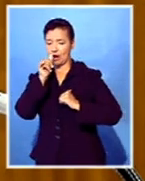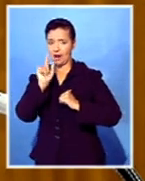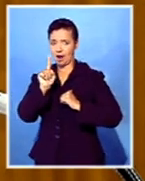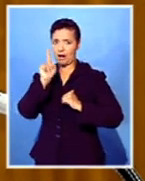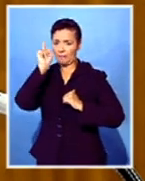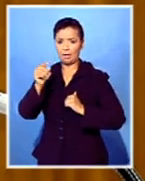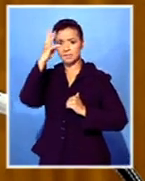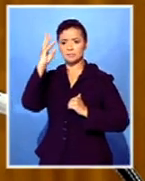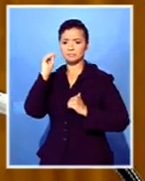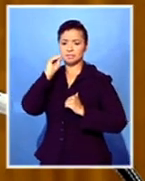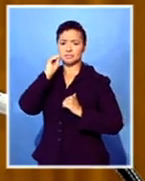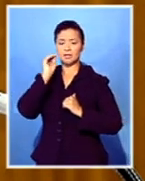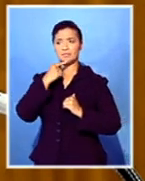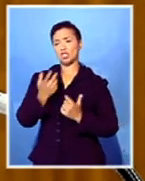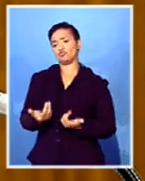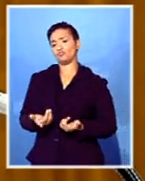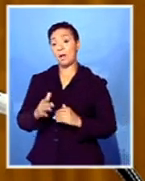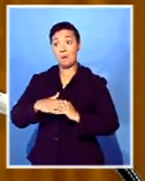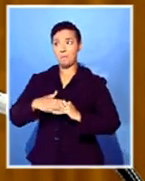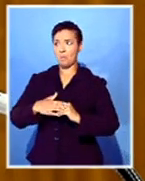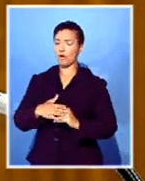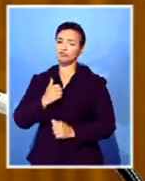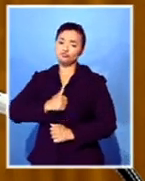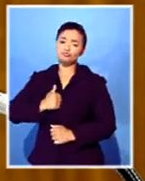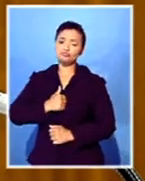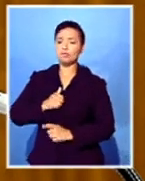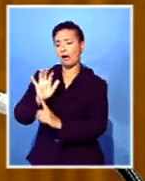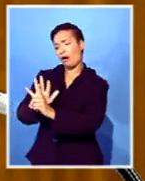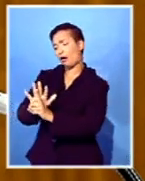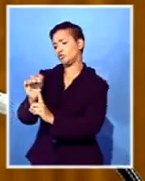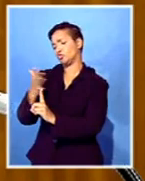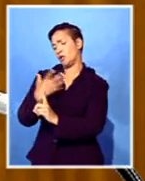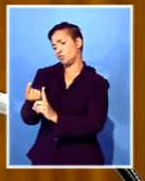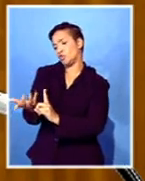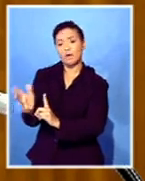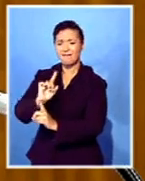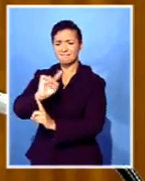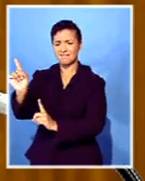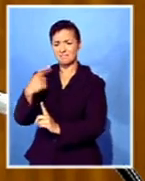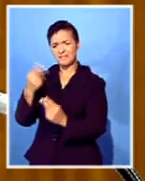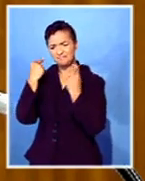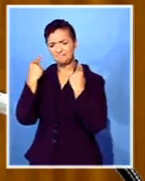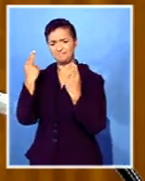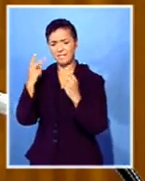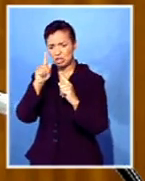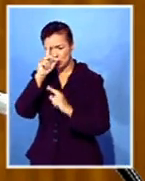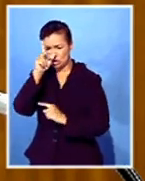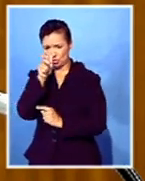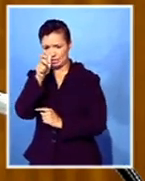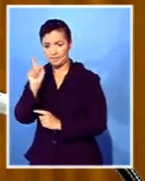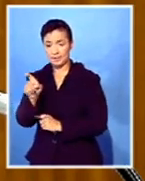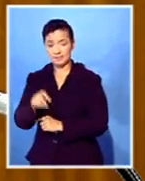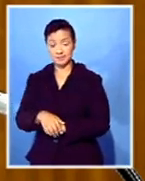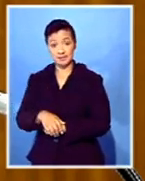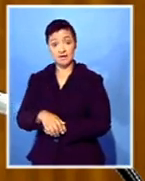hold sway and not be offset by maudlin sympathy for the accused. In the result, therefore, the accused are sentenced